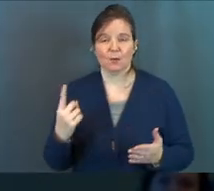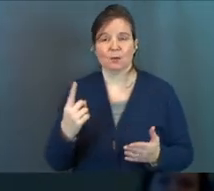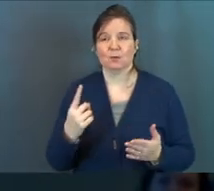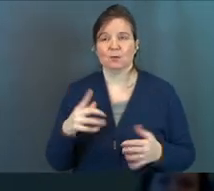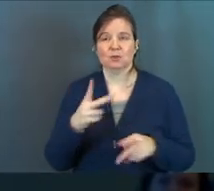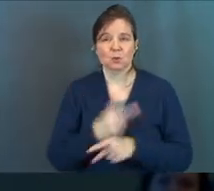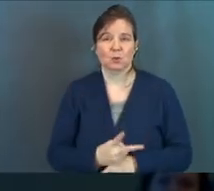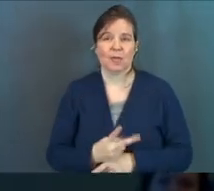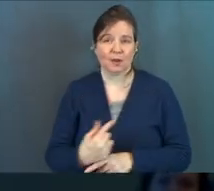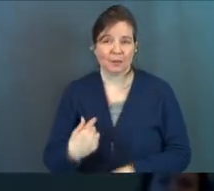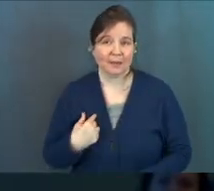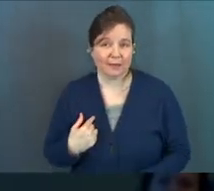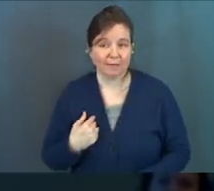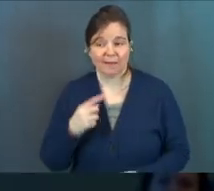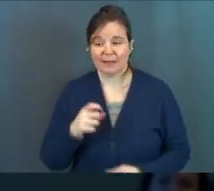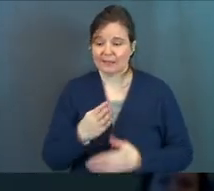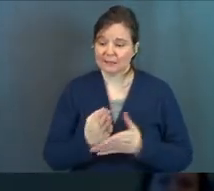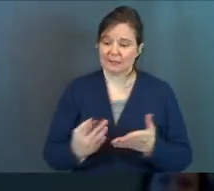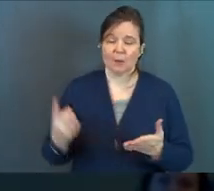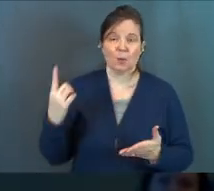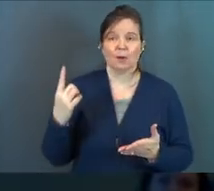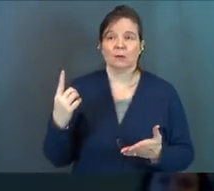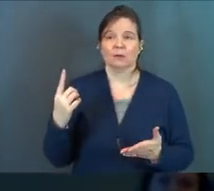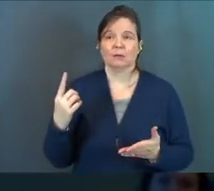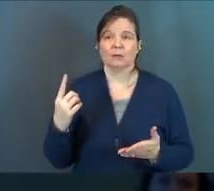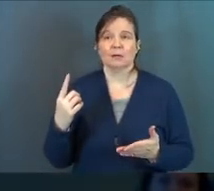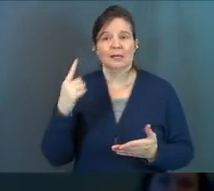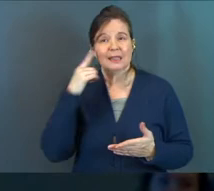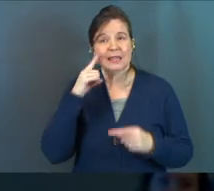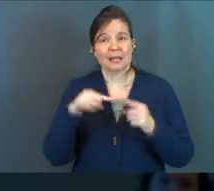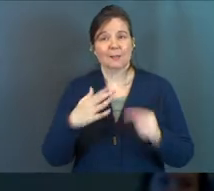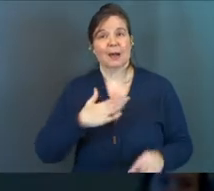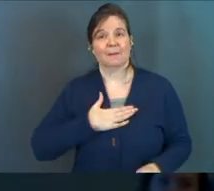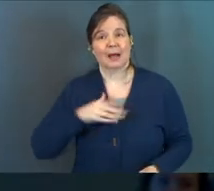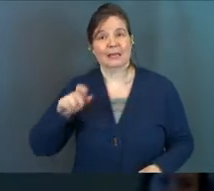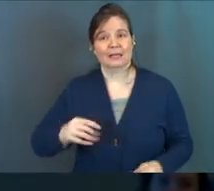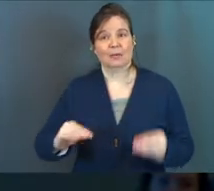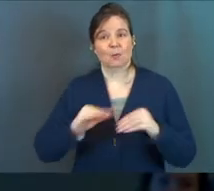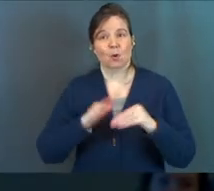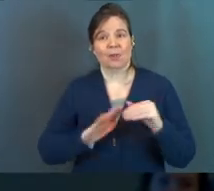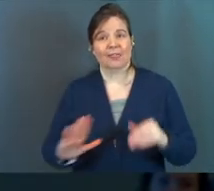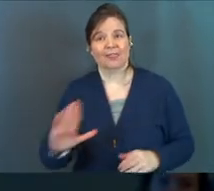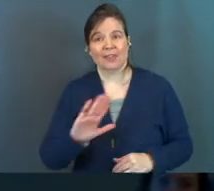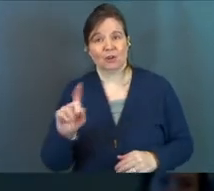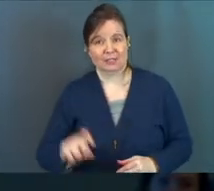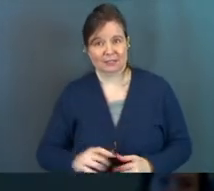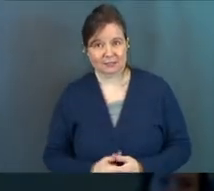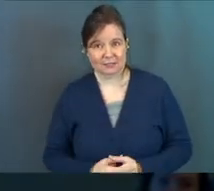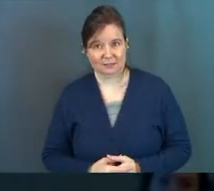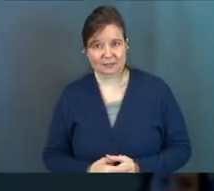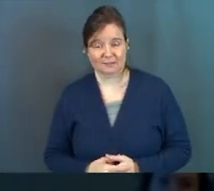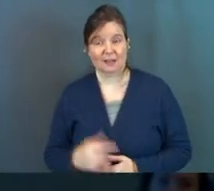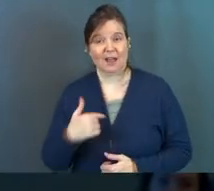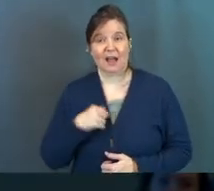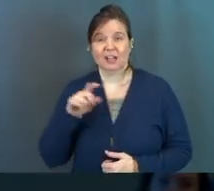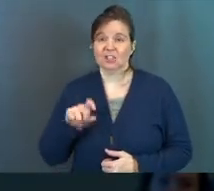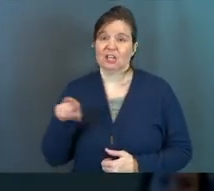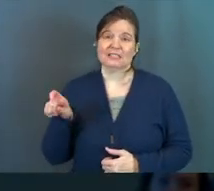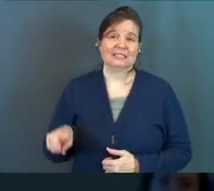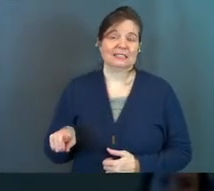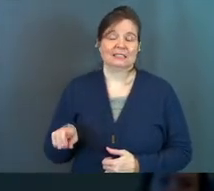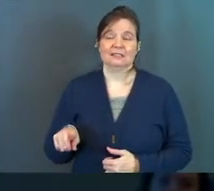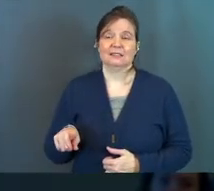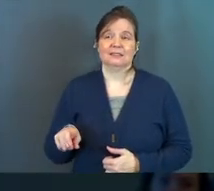somebody to take care of me. I just need somebody to think about my needs more than their needs. I just